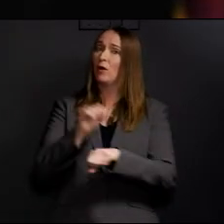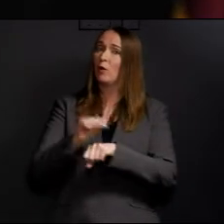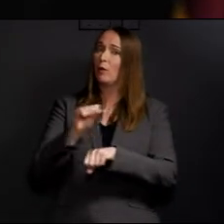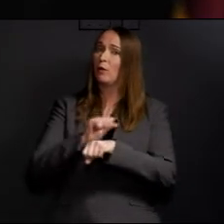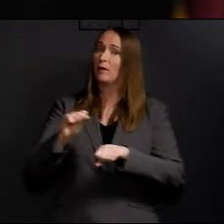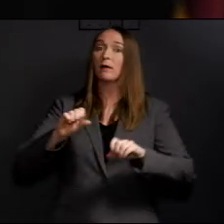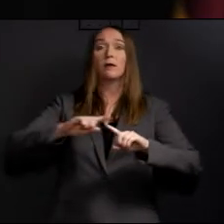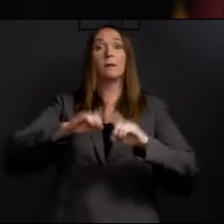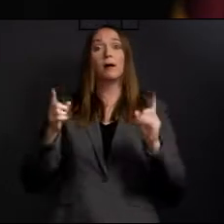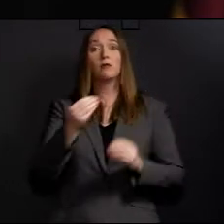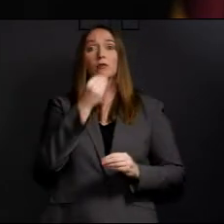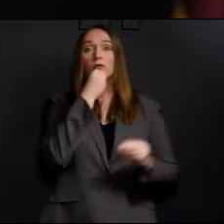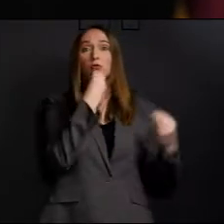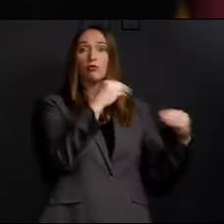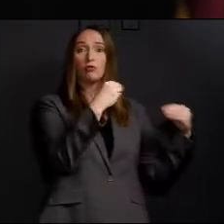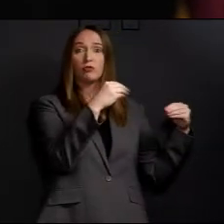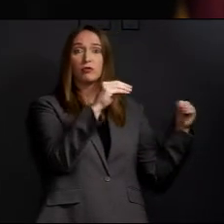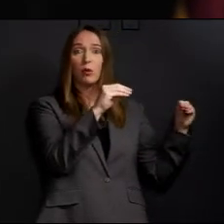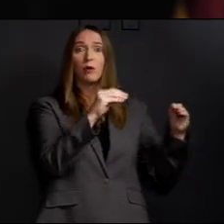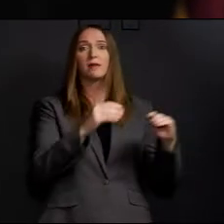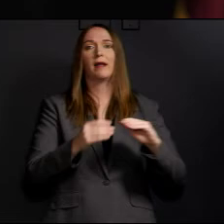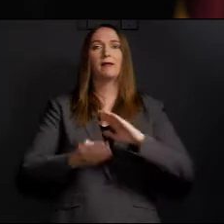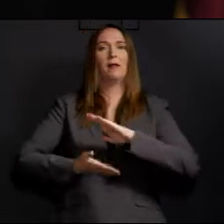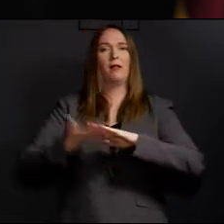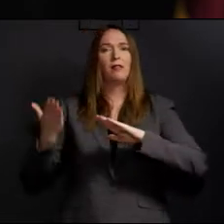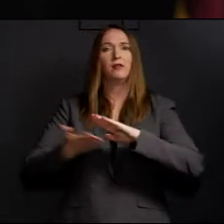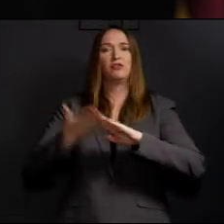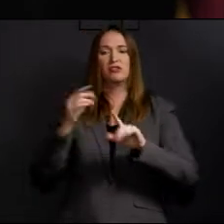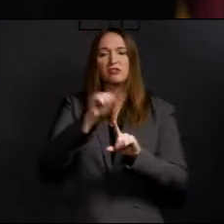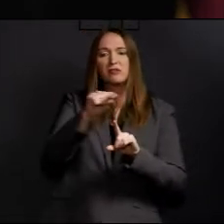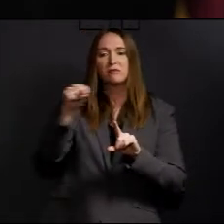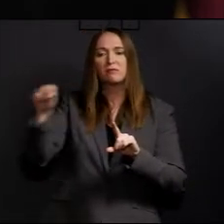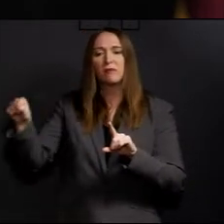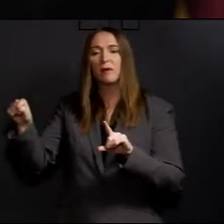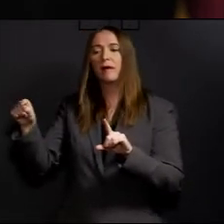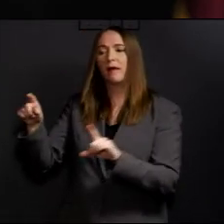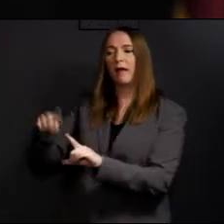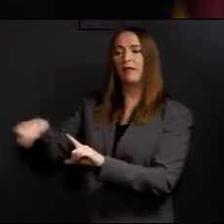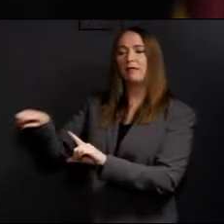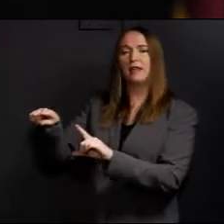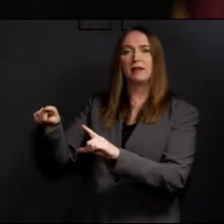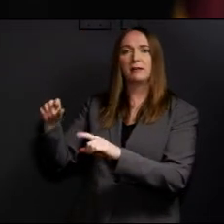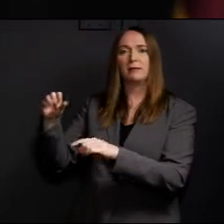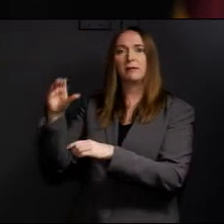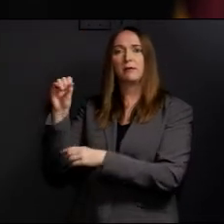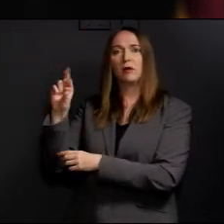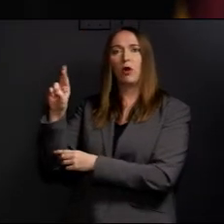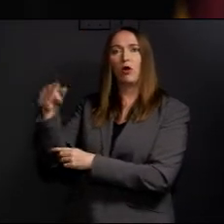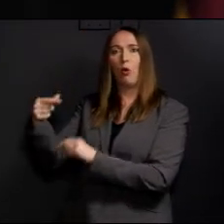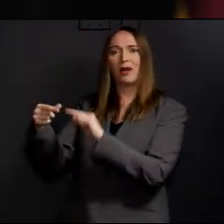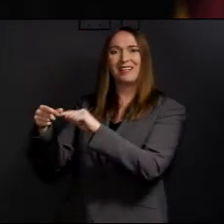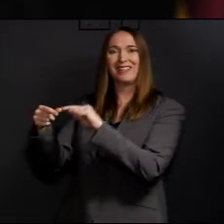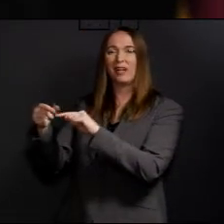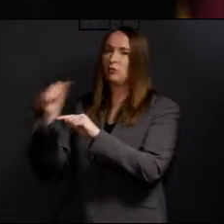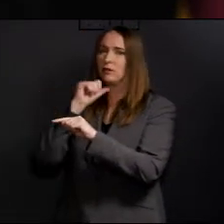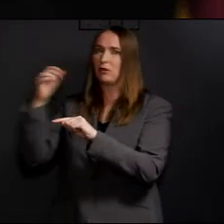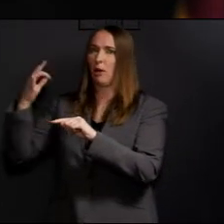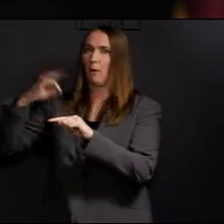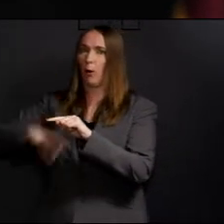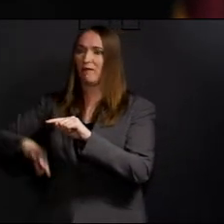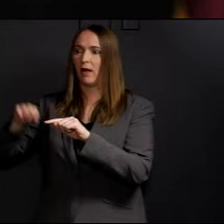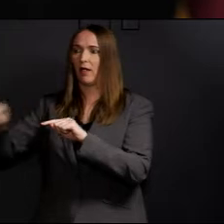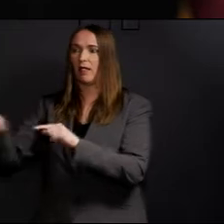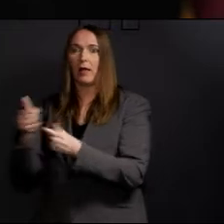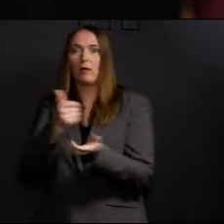retailers, our logistics channels, and our nonprofit organizations that are making sure that everyone is being fed